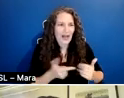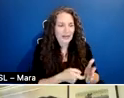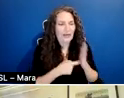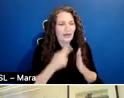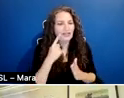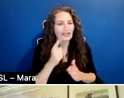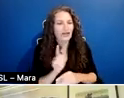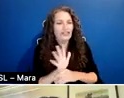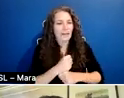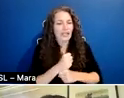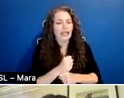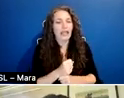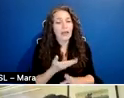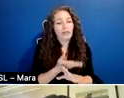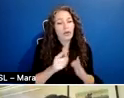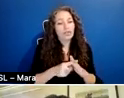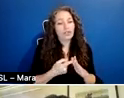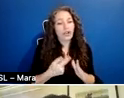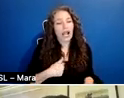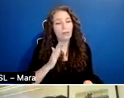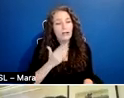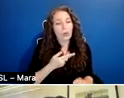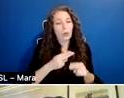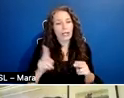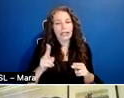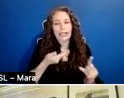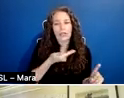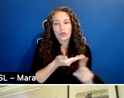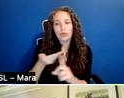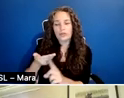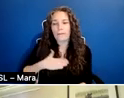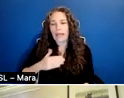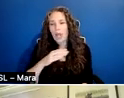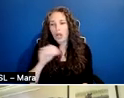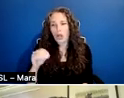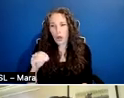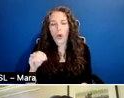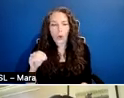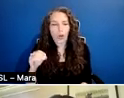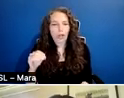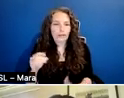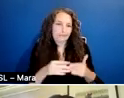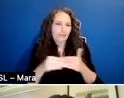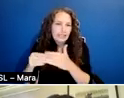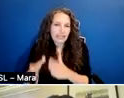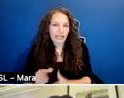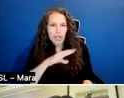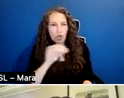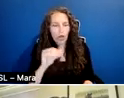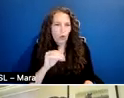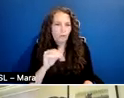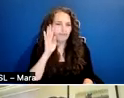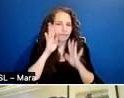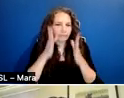quickly, quickly introduce my co-facilitators and co-devisors of this series,